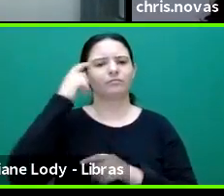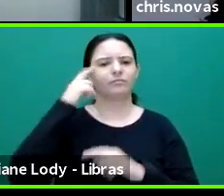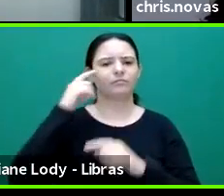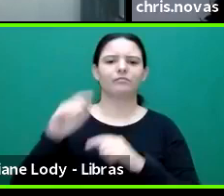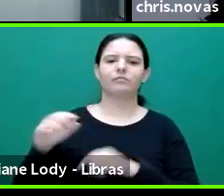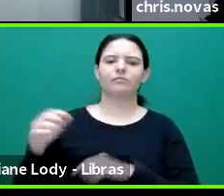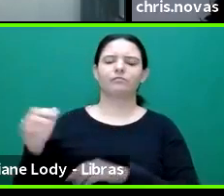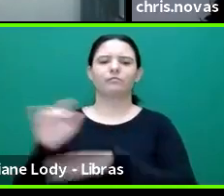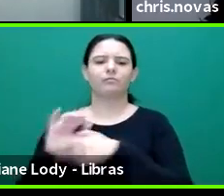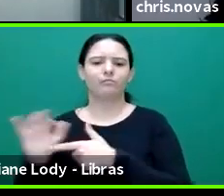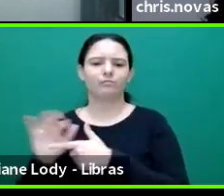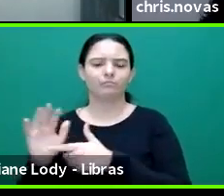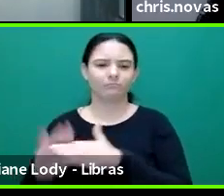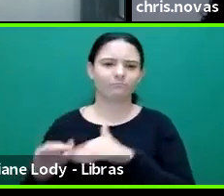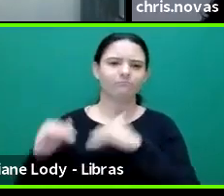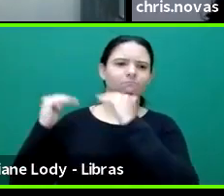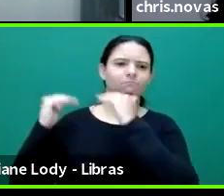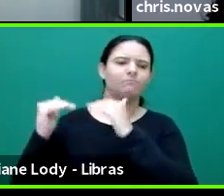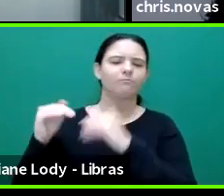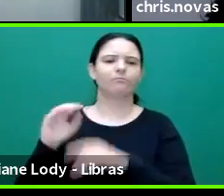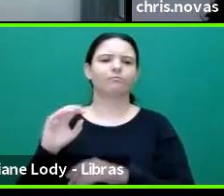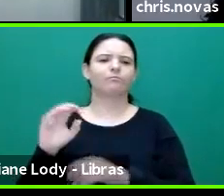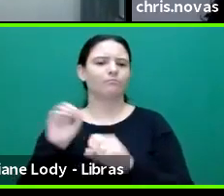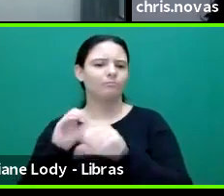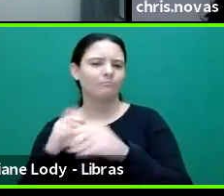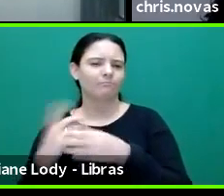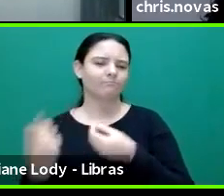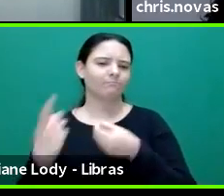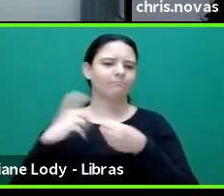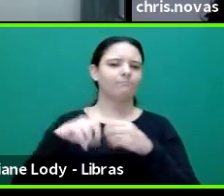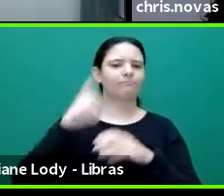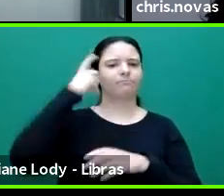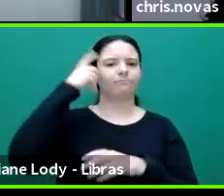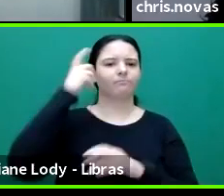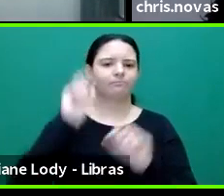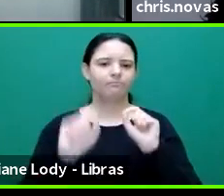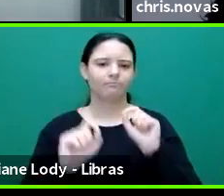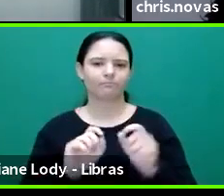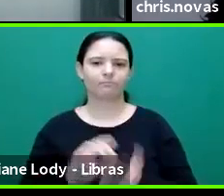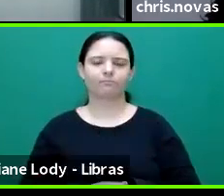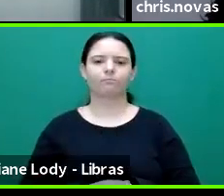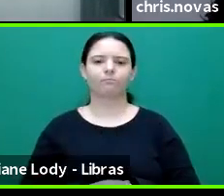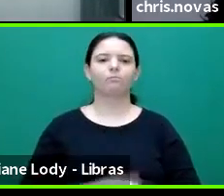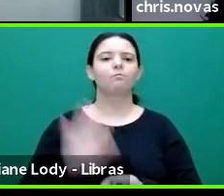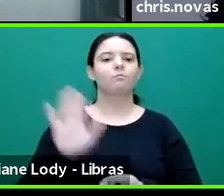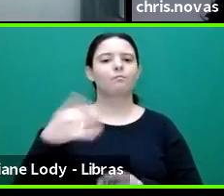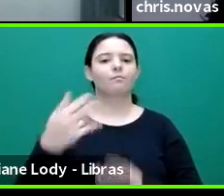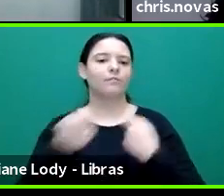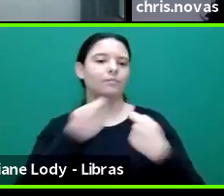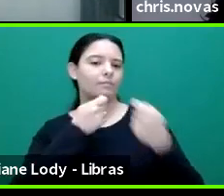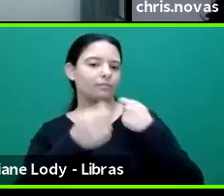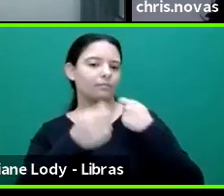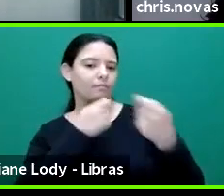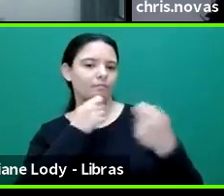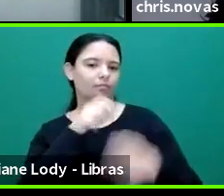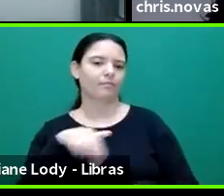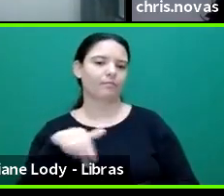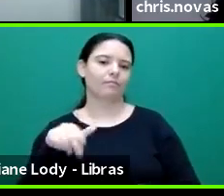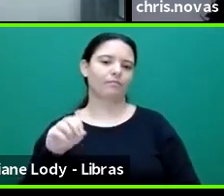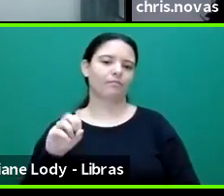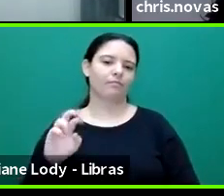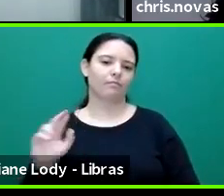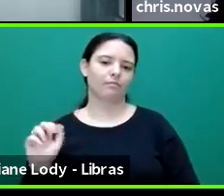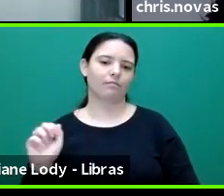I would go back to say that, you know, when I interview Nora, for example, she credits her